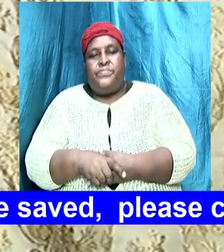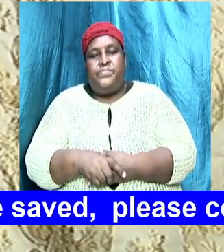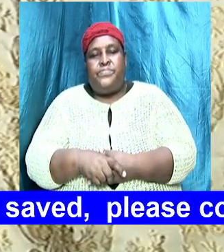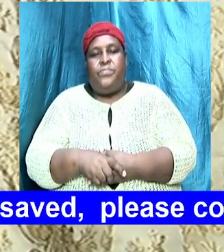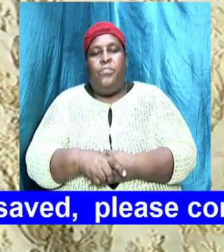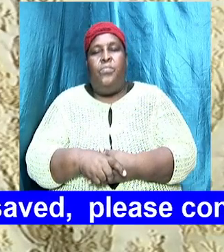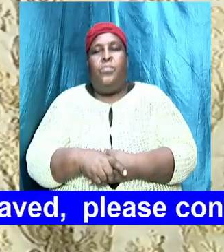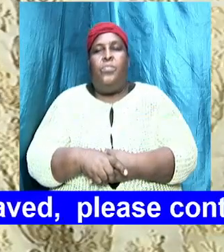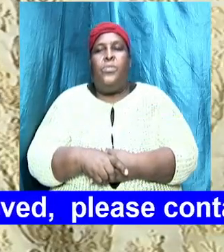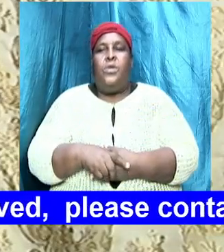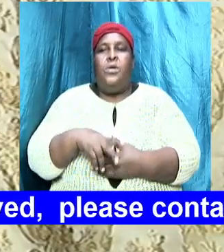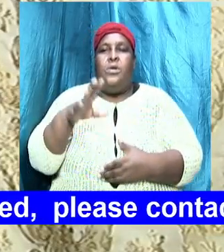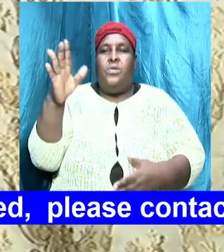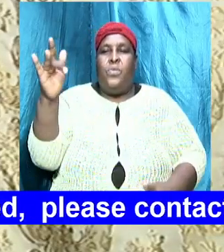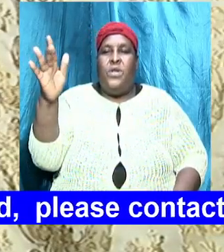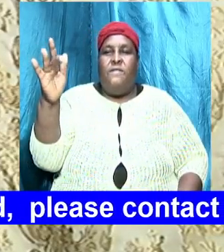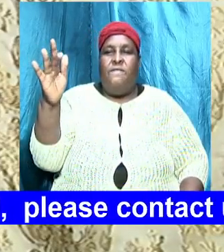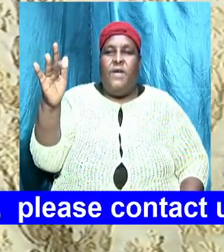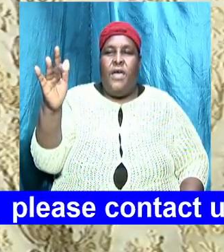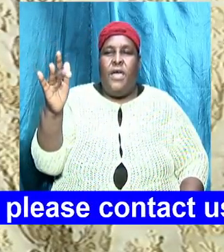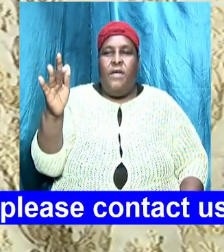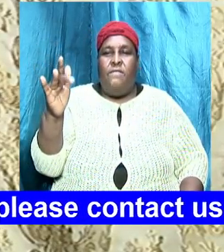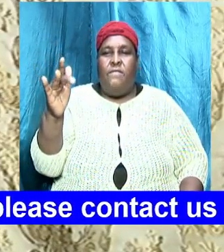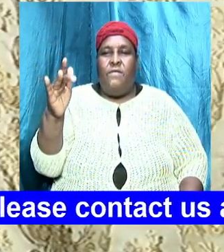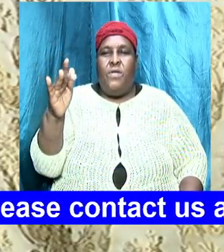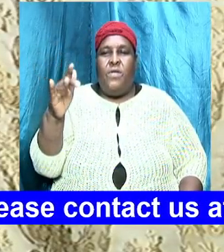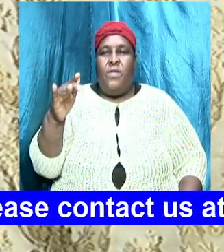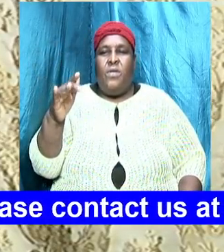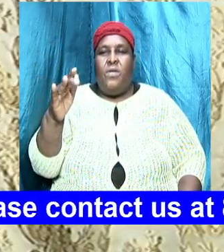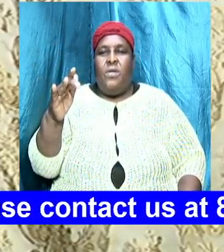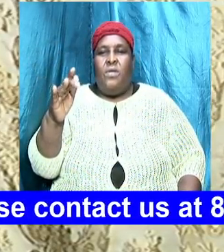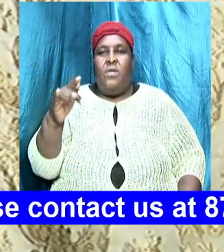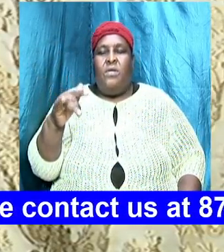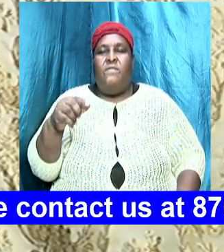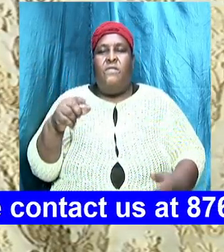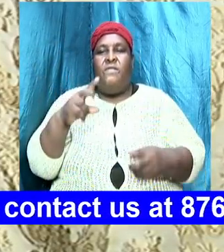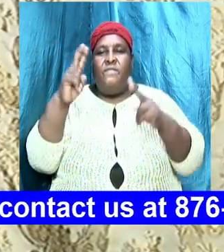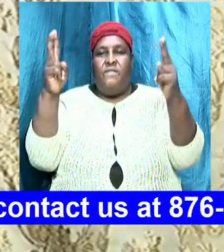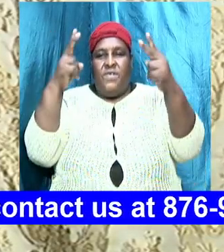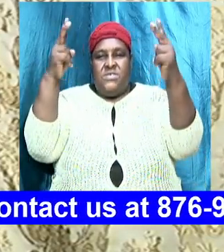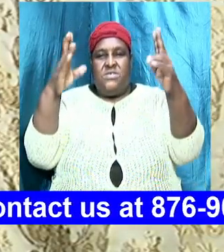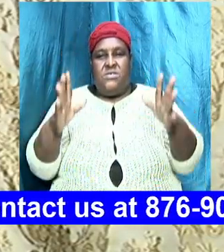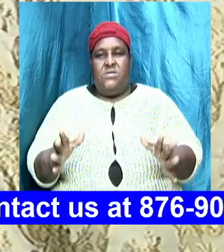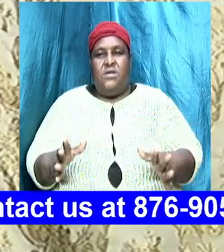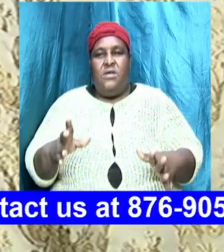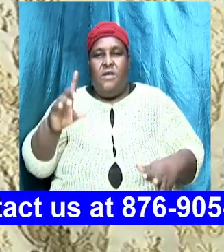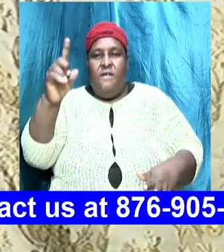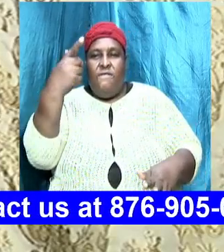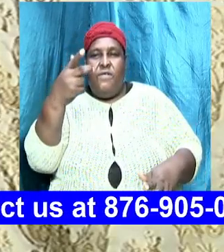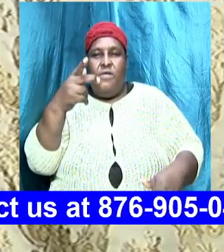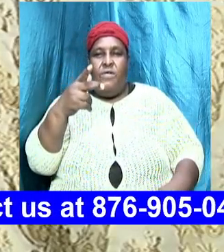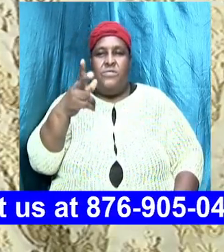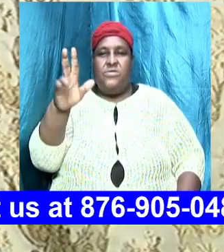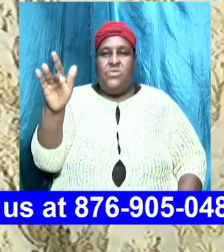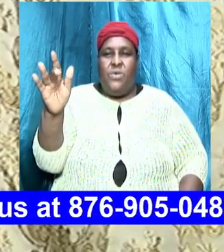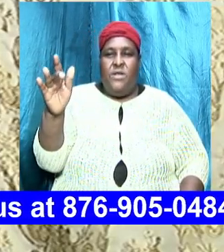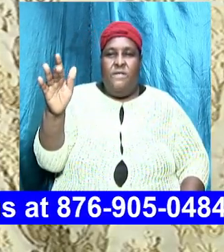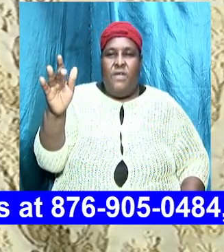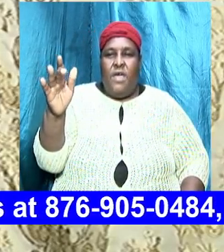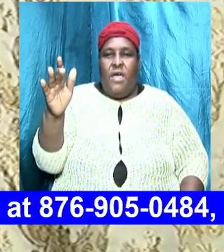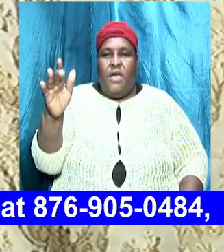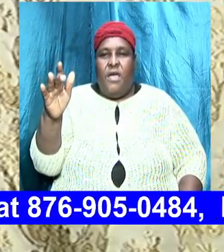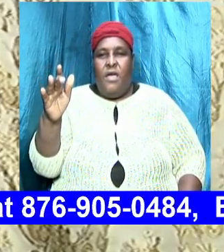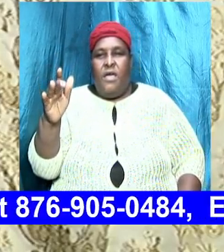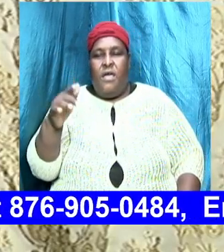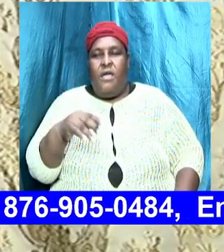25 of those persons are already accounted for so the first 25 that calls from group one and